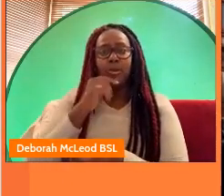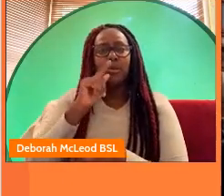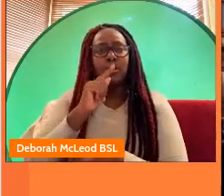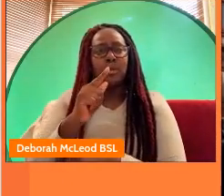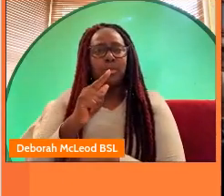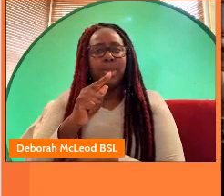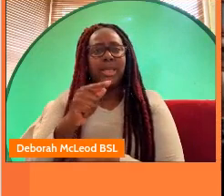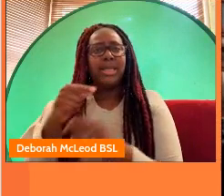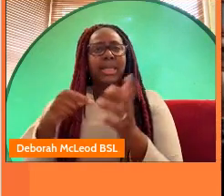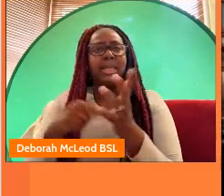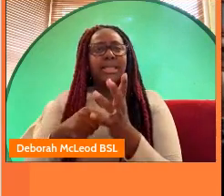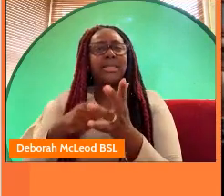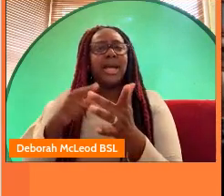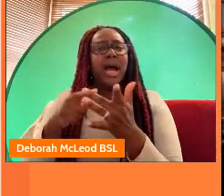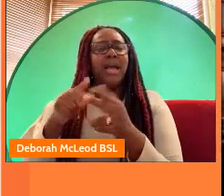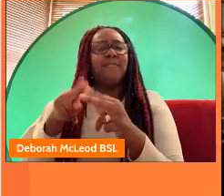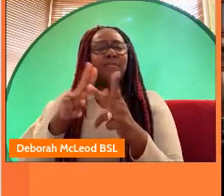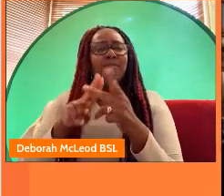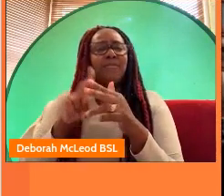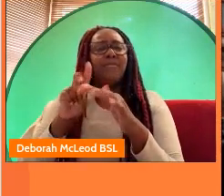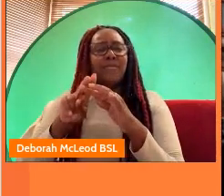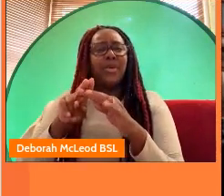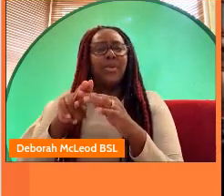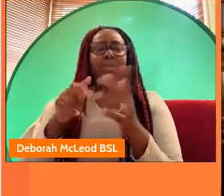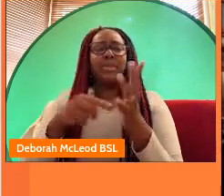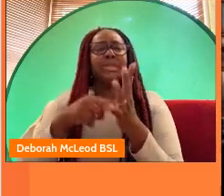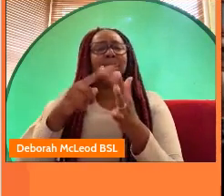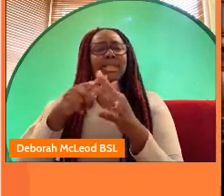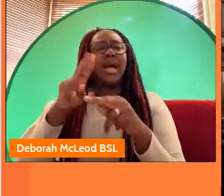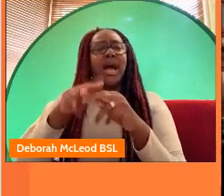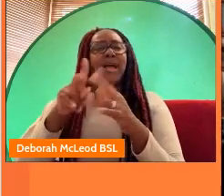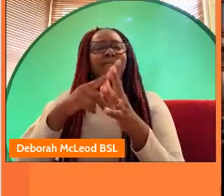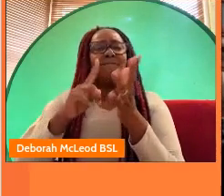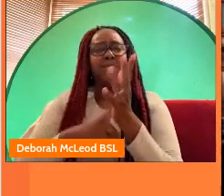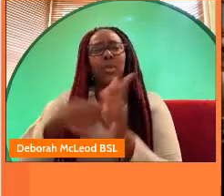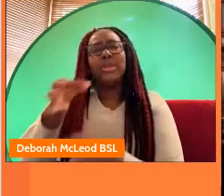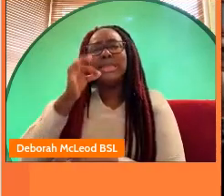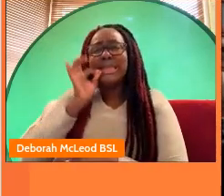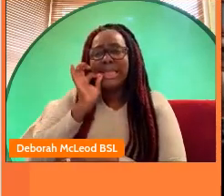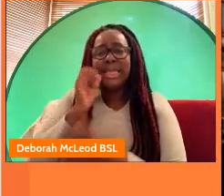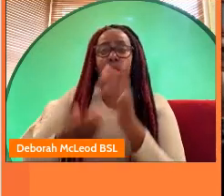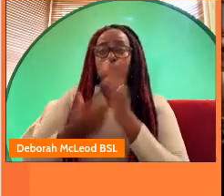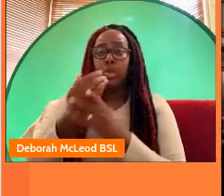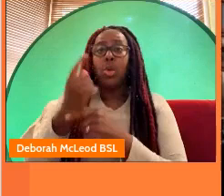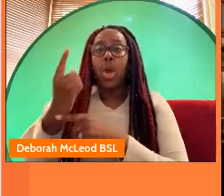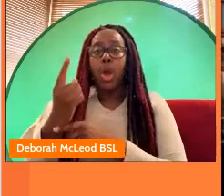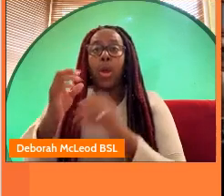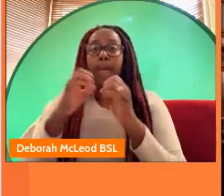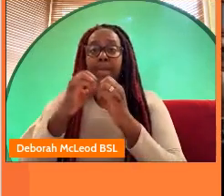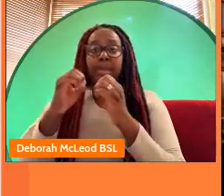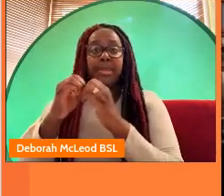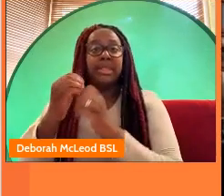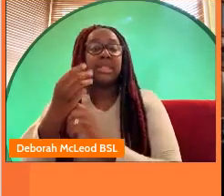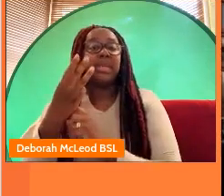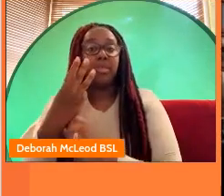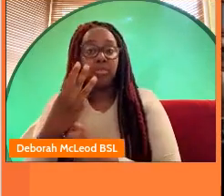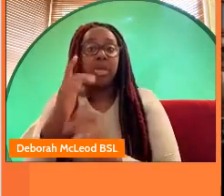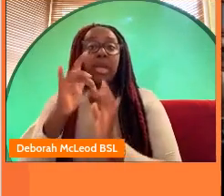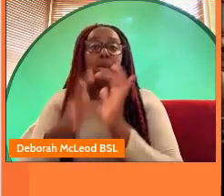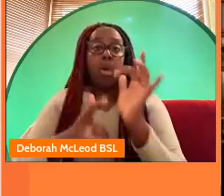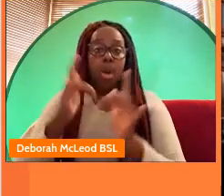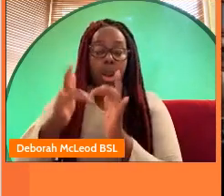it's just around the corner from digberth lock uh it will become the new home of midlands today bbc3 our online teams radio